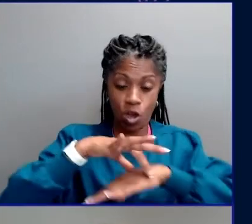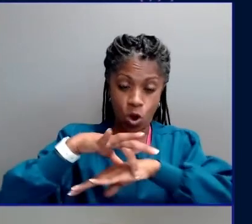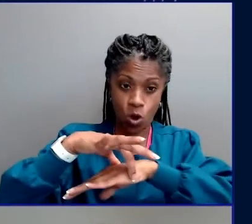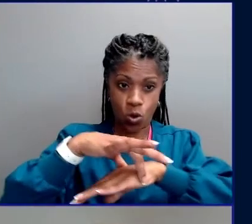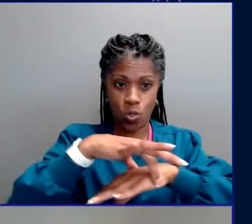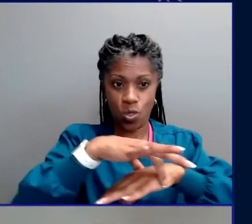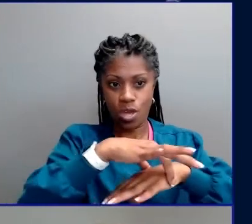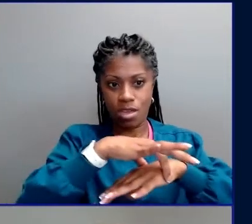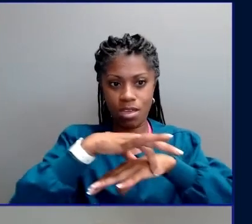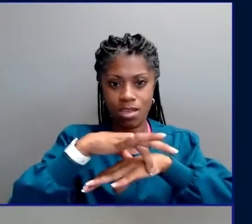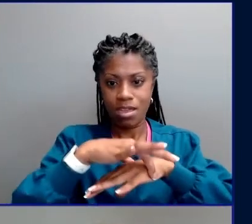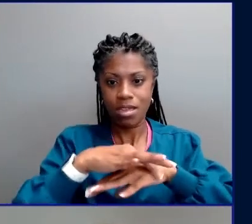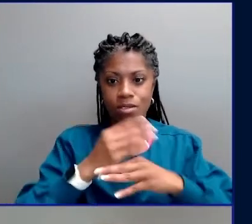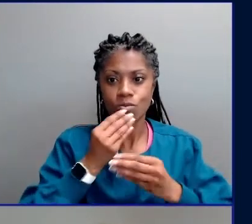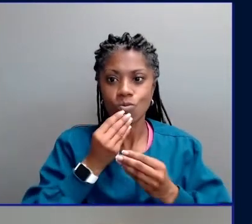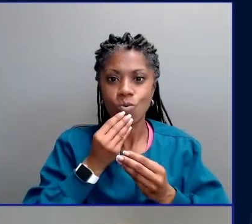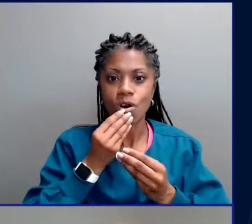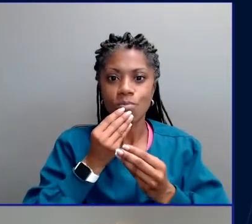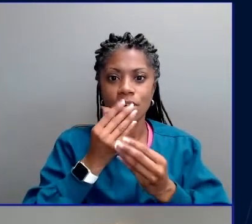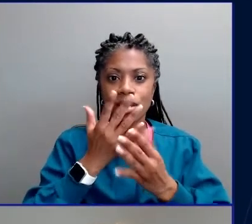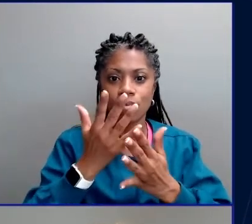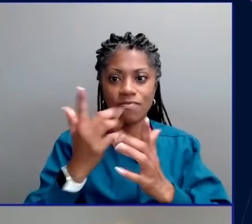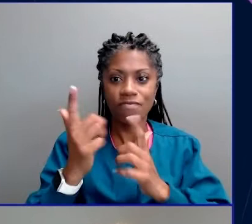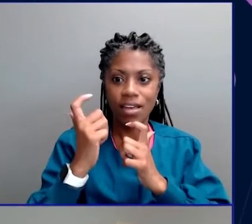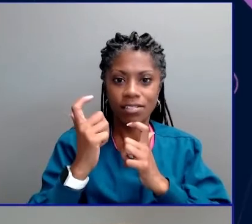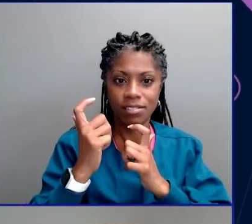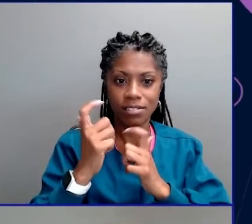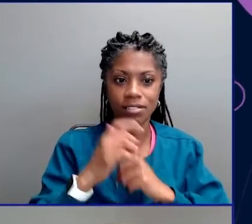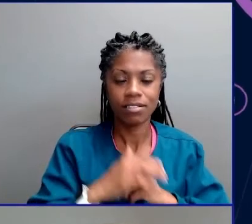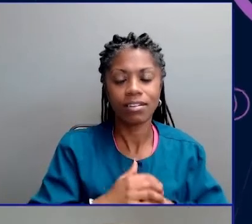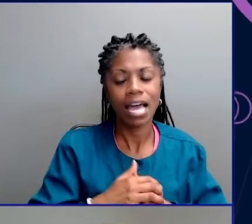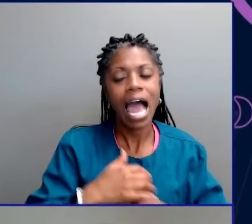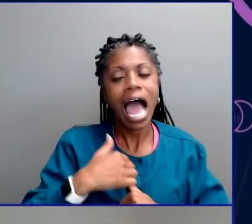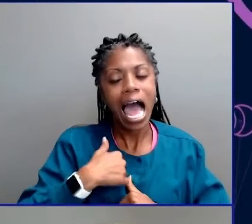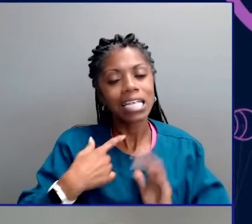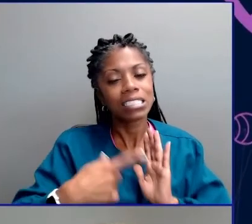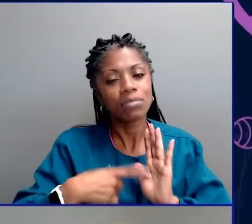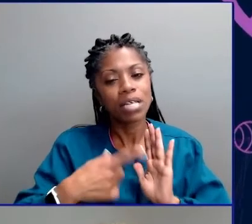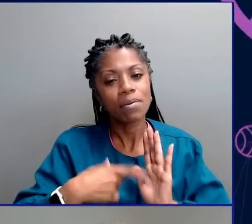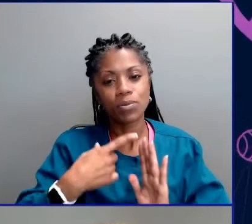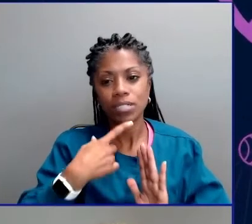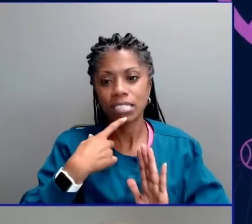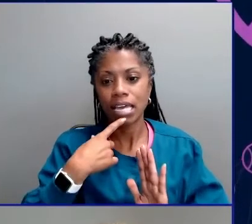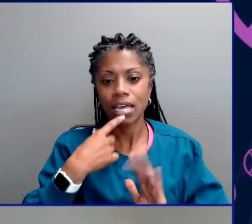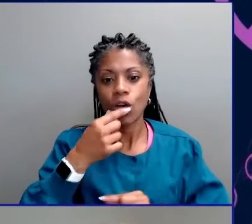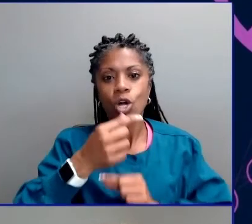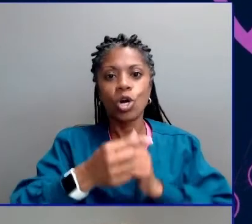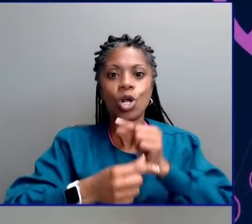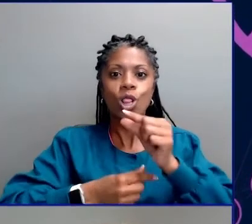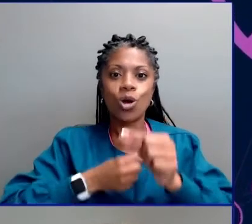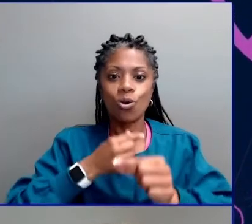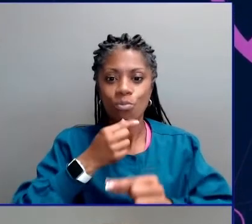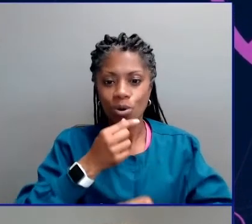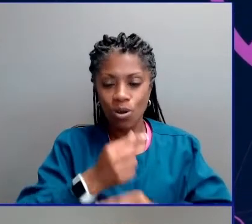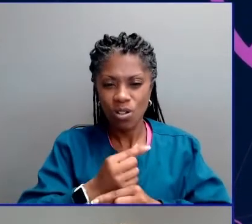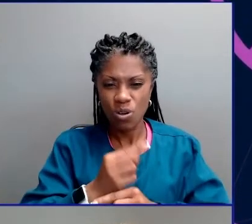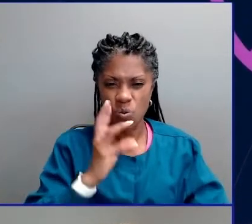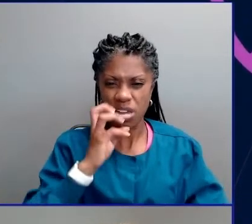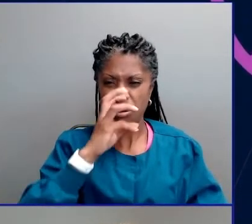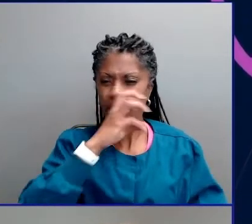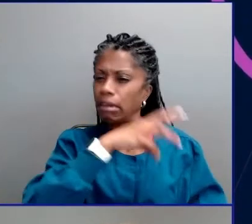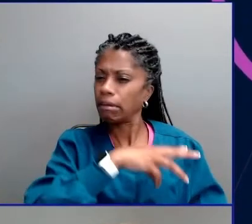is more what I call global weirding. It's the fact that as the world warms, we are seeing that our